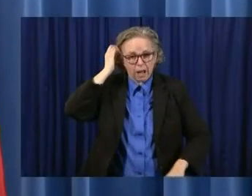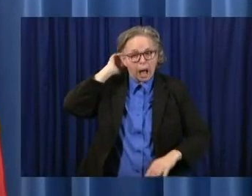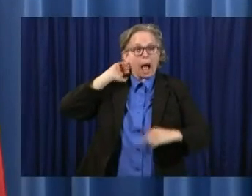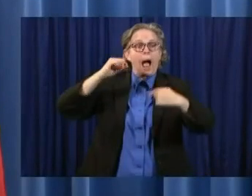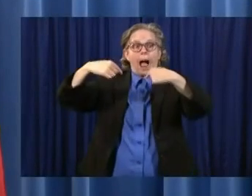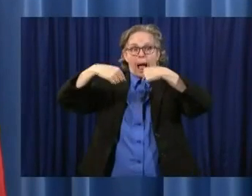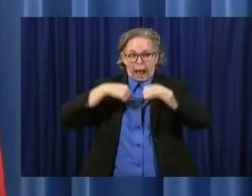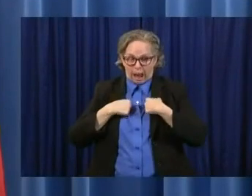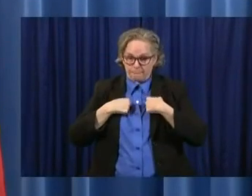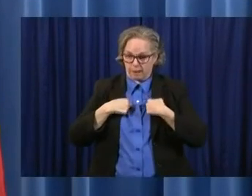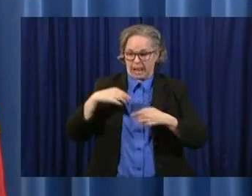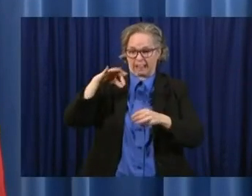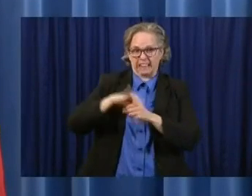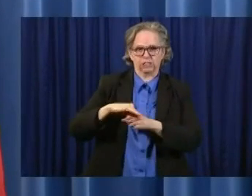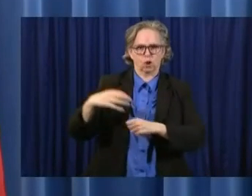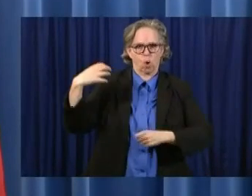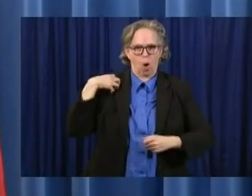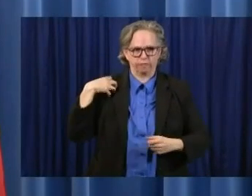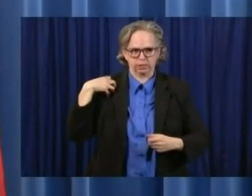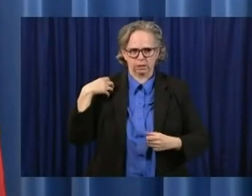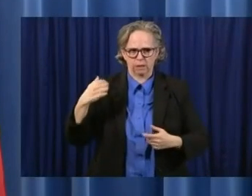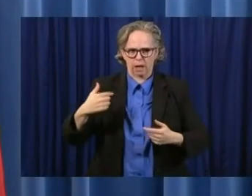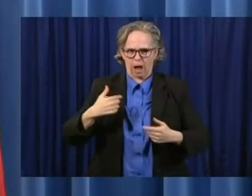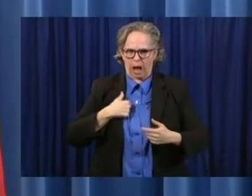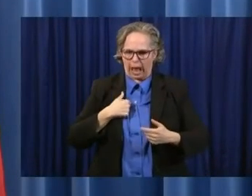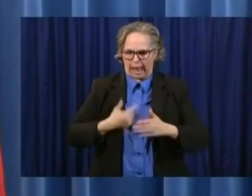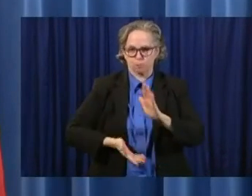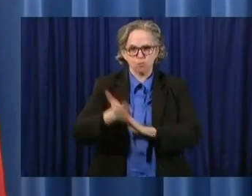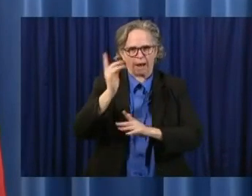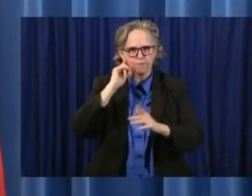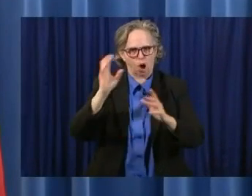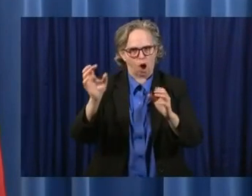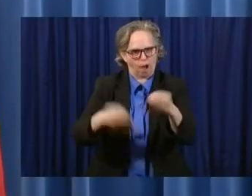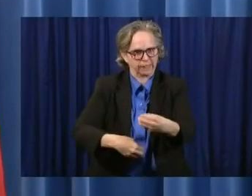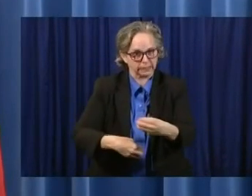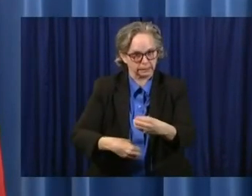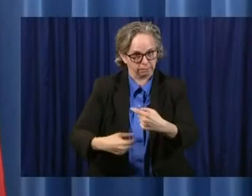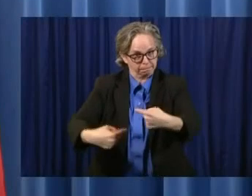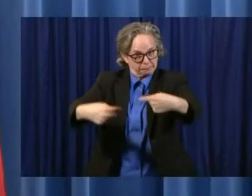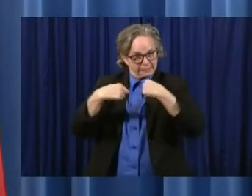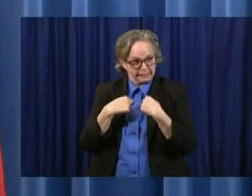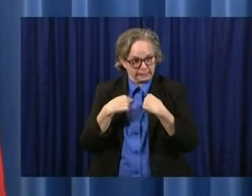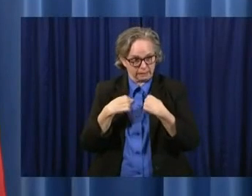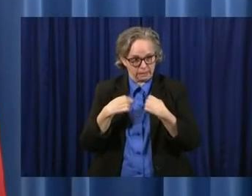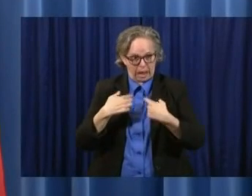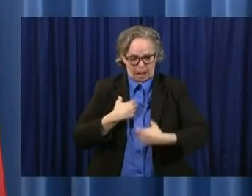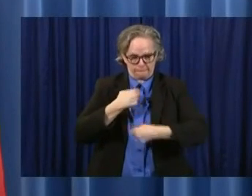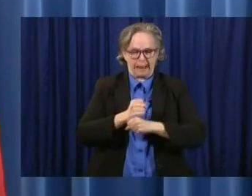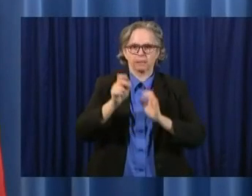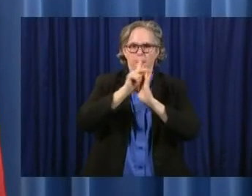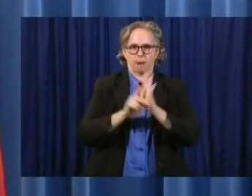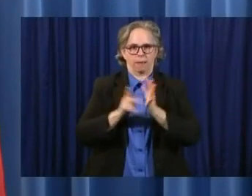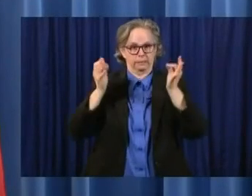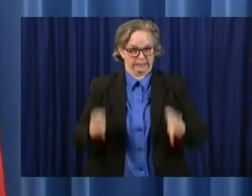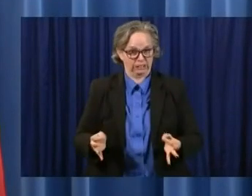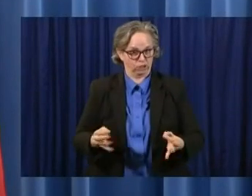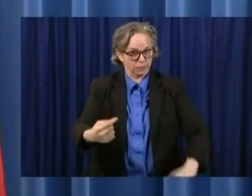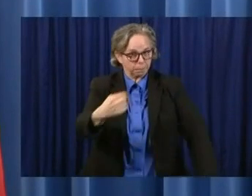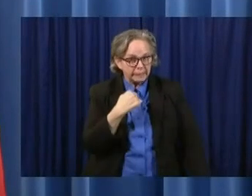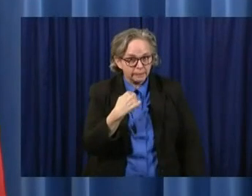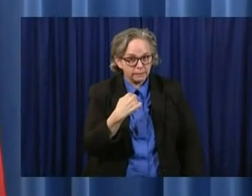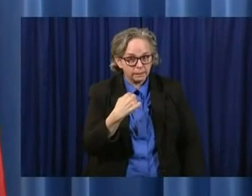I'm the one who ran for office. I'm the one who makes the policy decisions. The members of my cabinet,